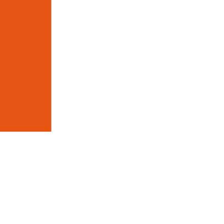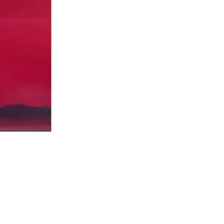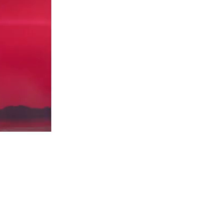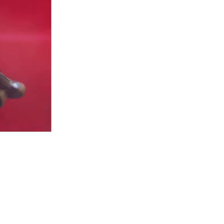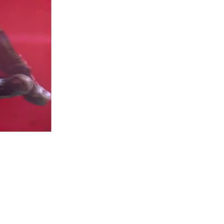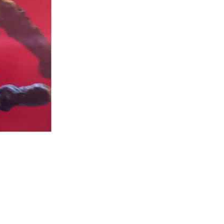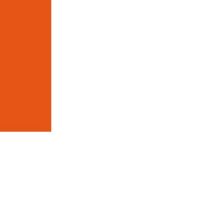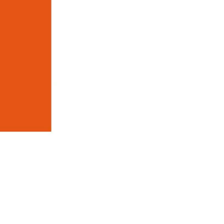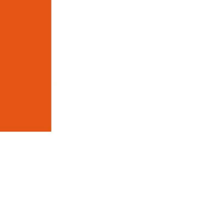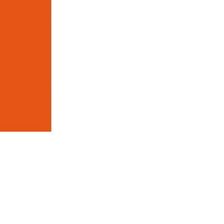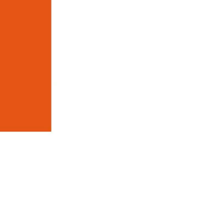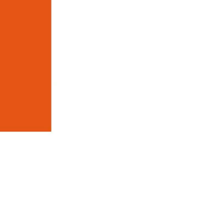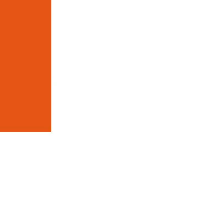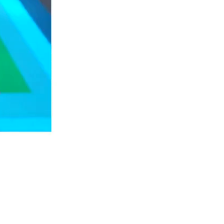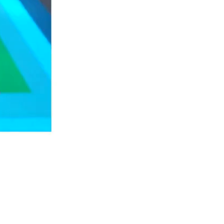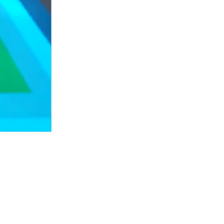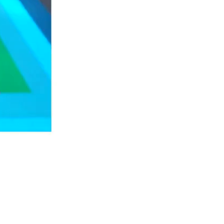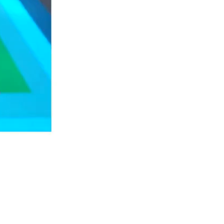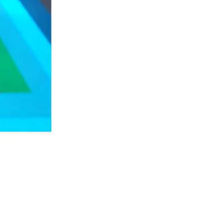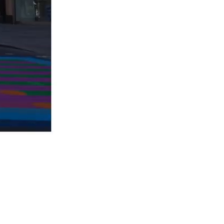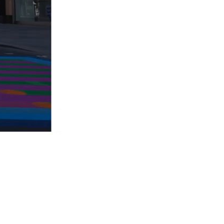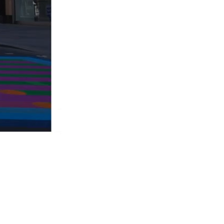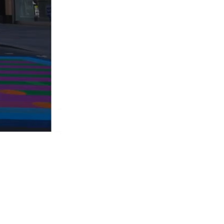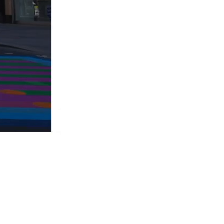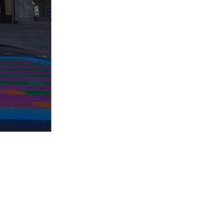That is the